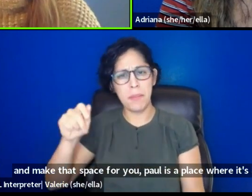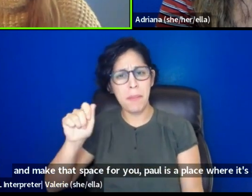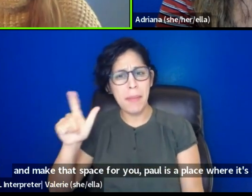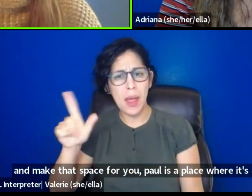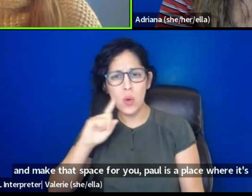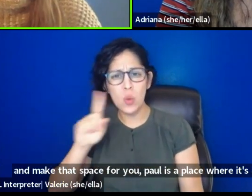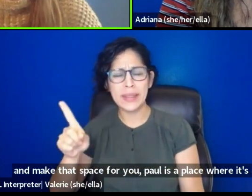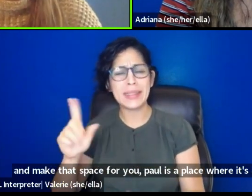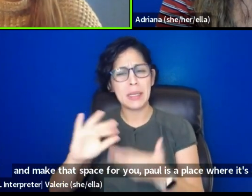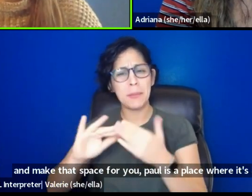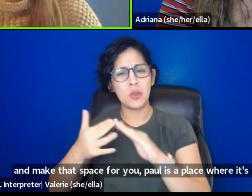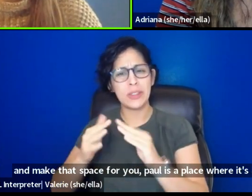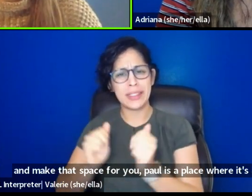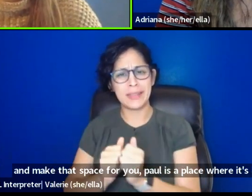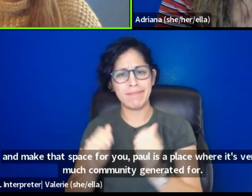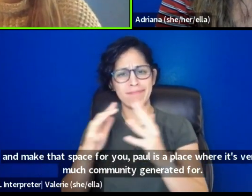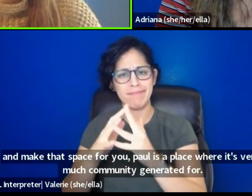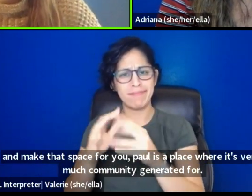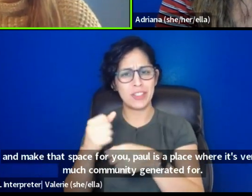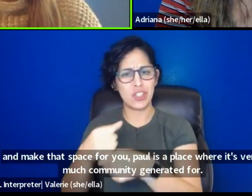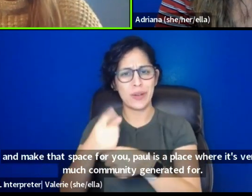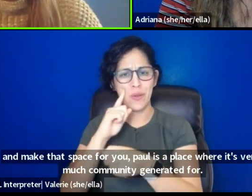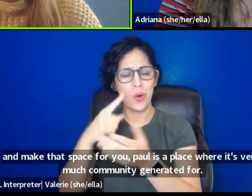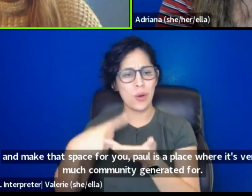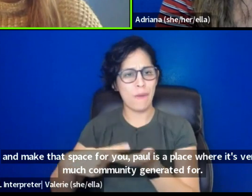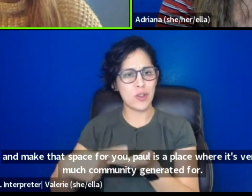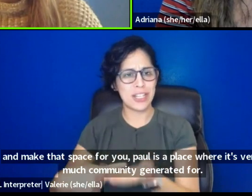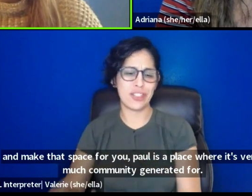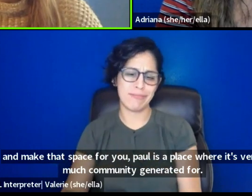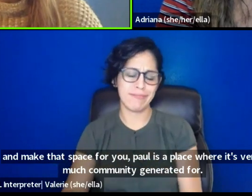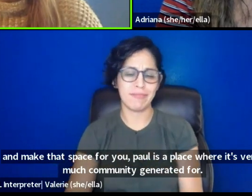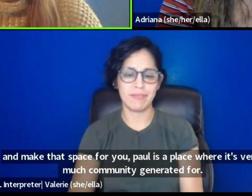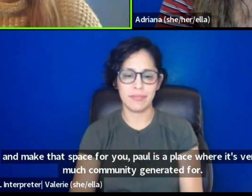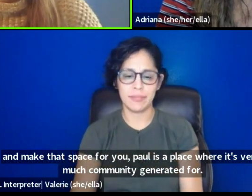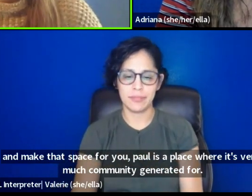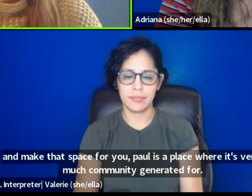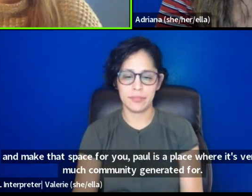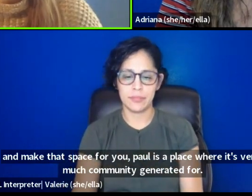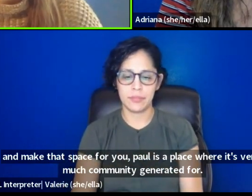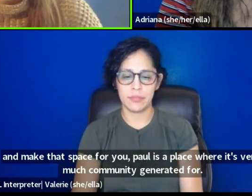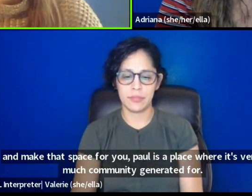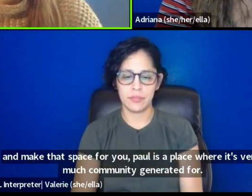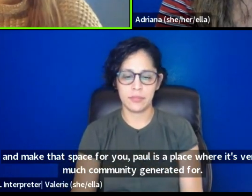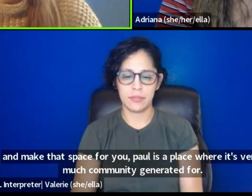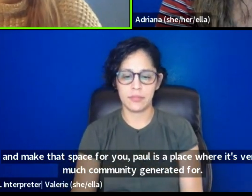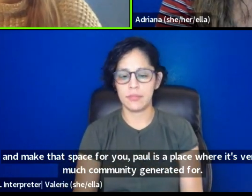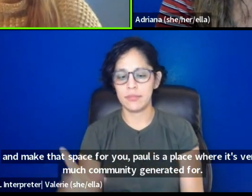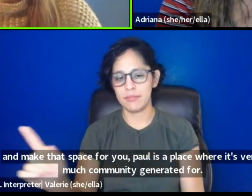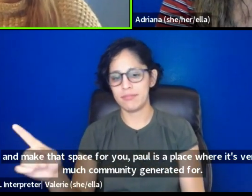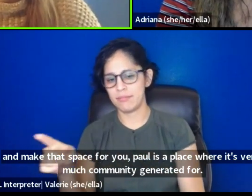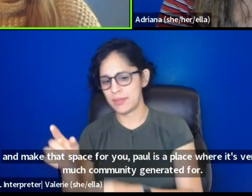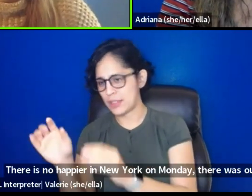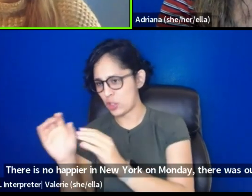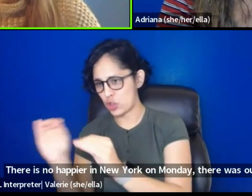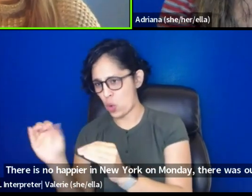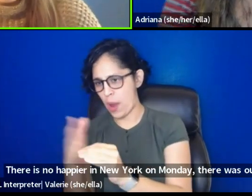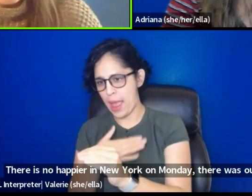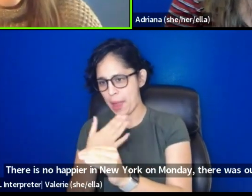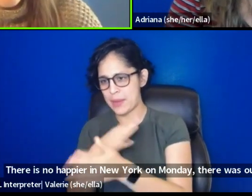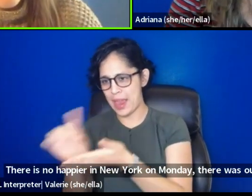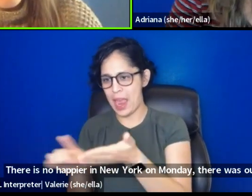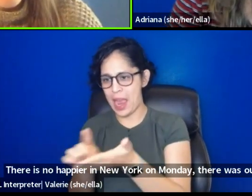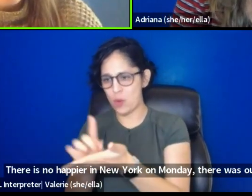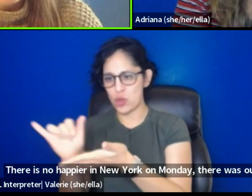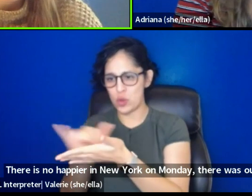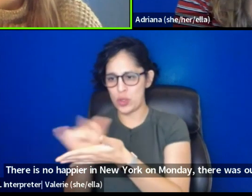much community generated for conversation. Um, there is no happy hour in New York on Monday. There was our first year.